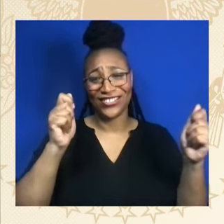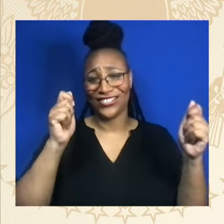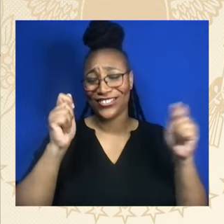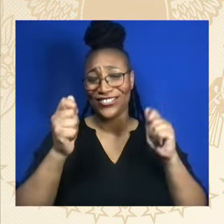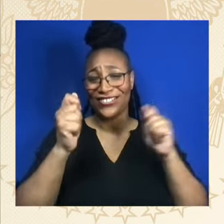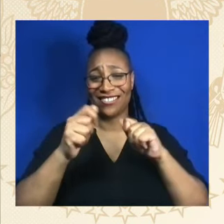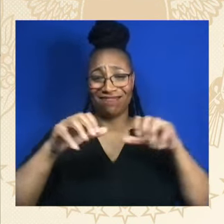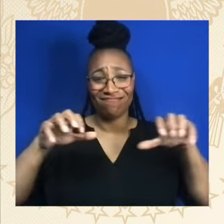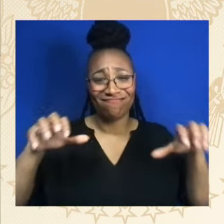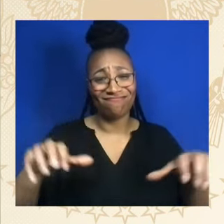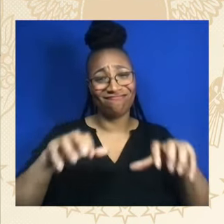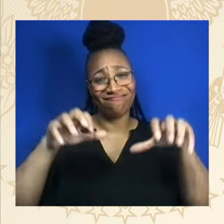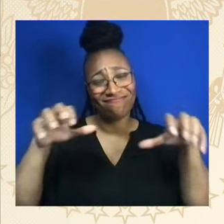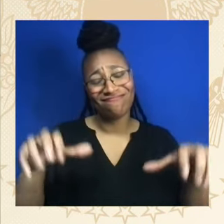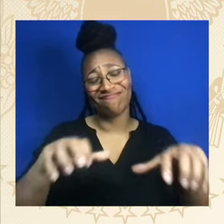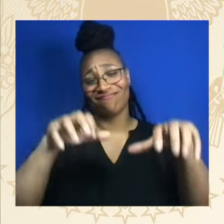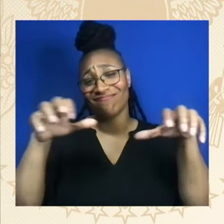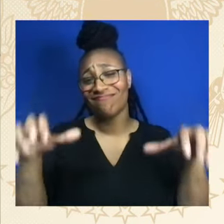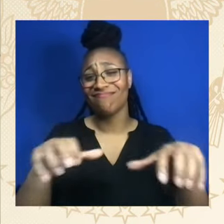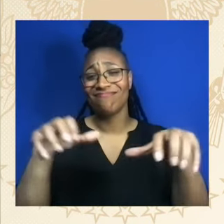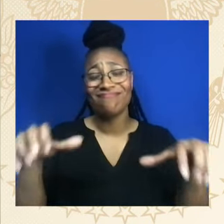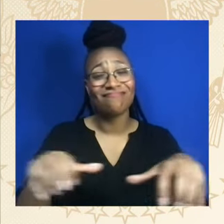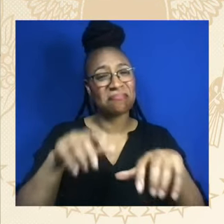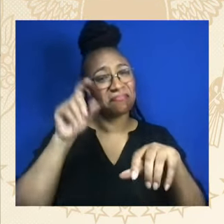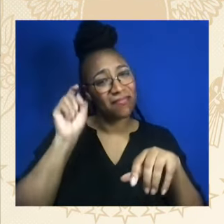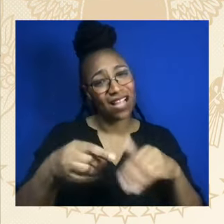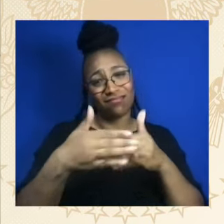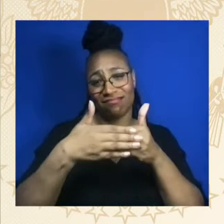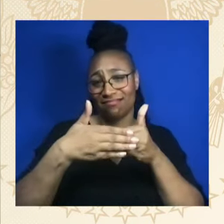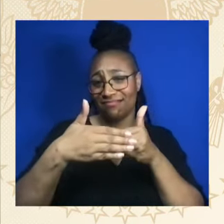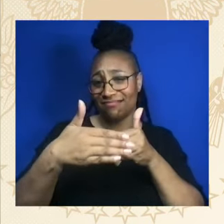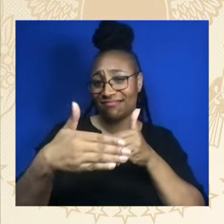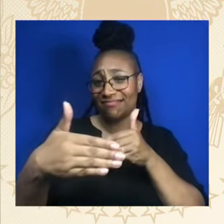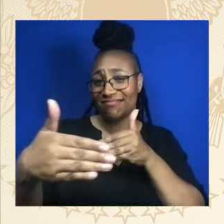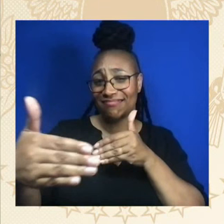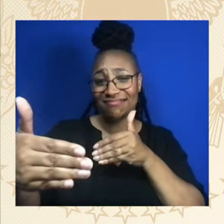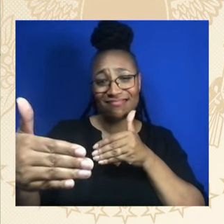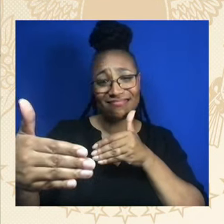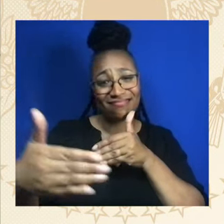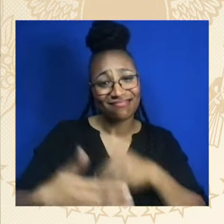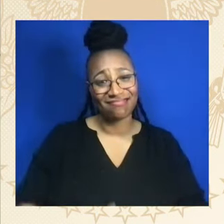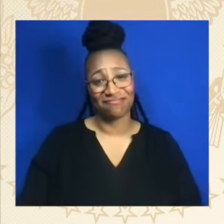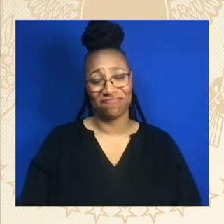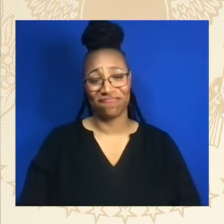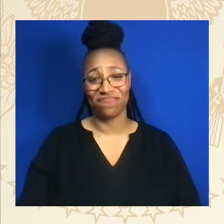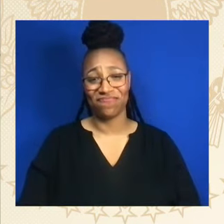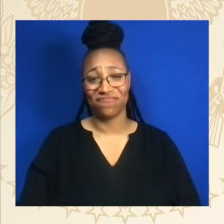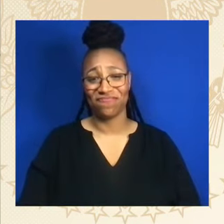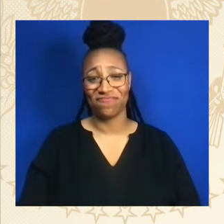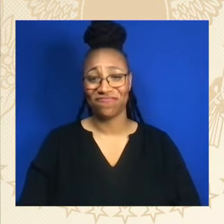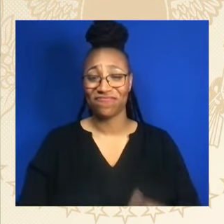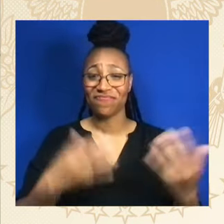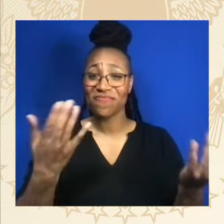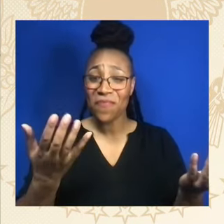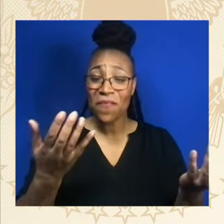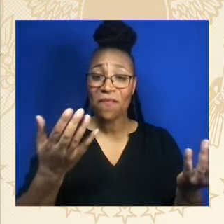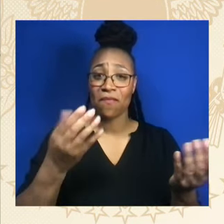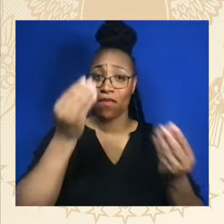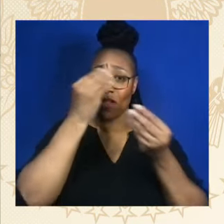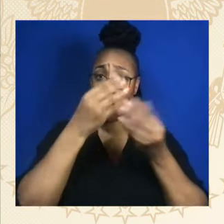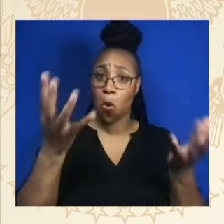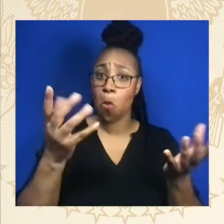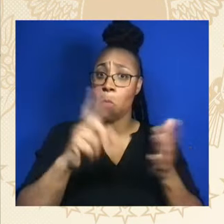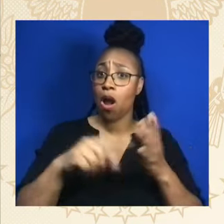know — we have to, first of all, let people know what we've done. Even in your communities, they don't know all that we've done. We have to make it clear.